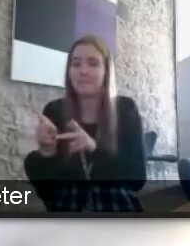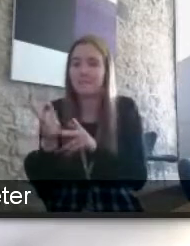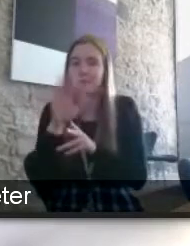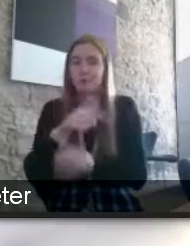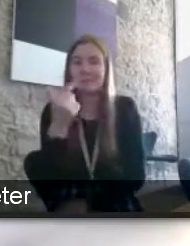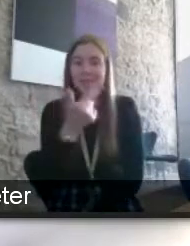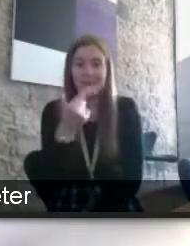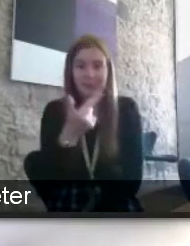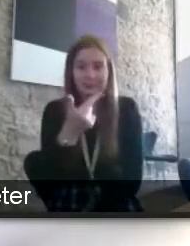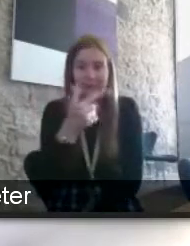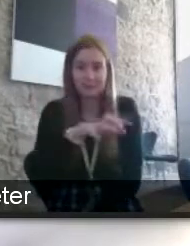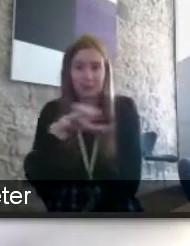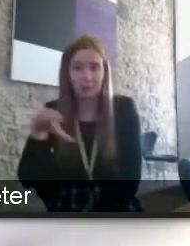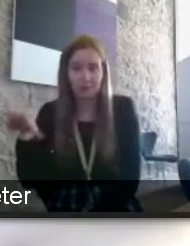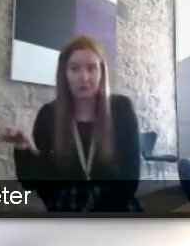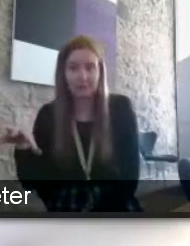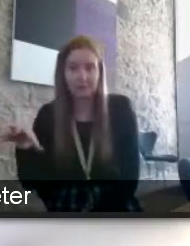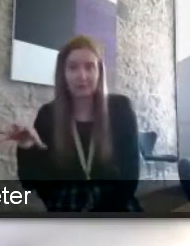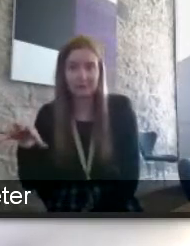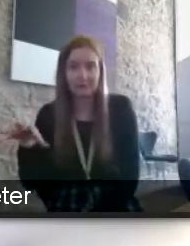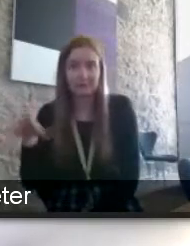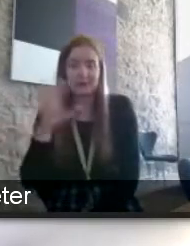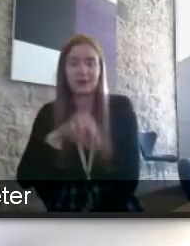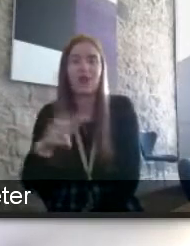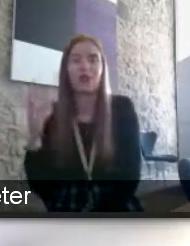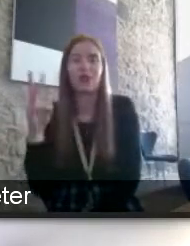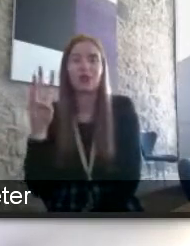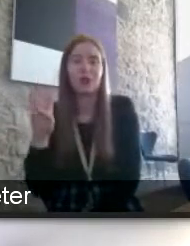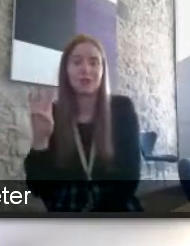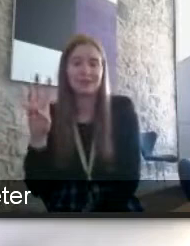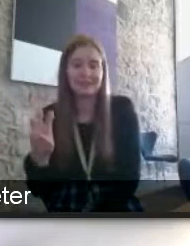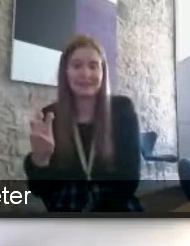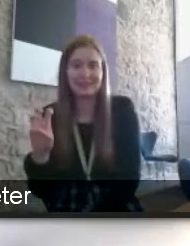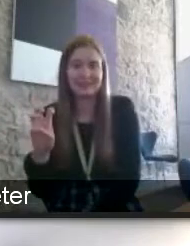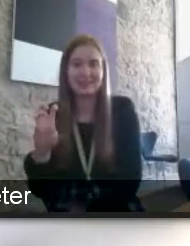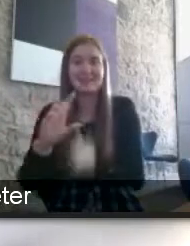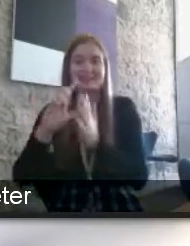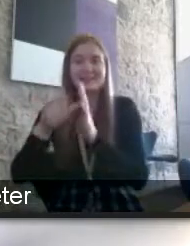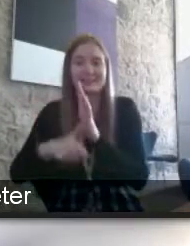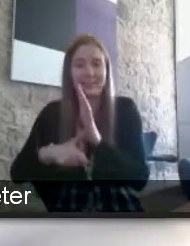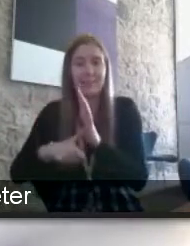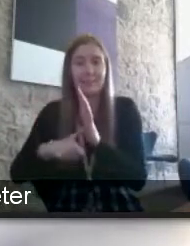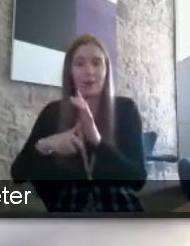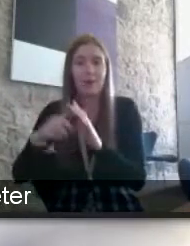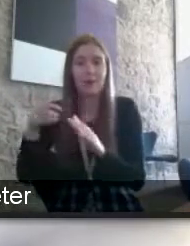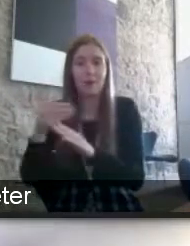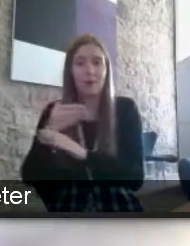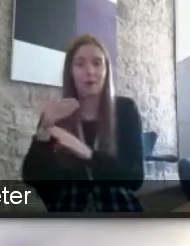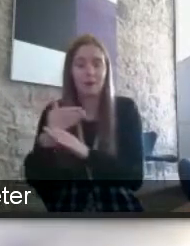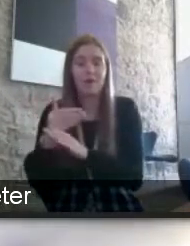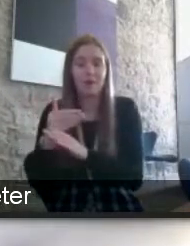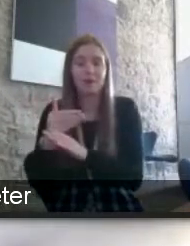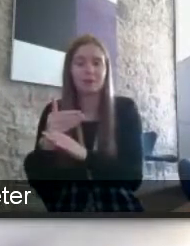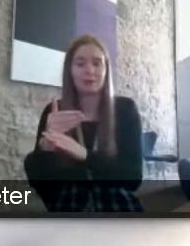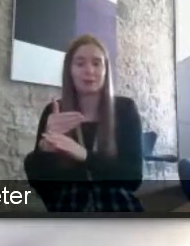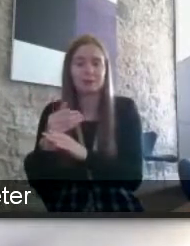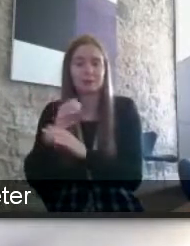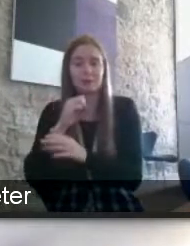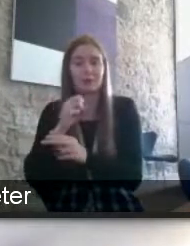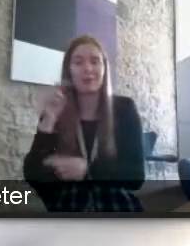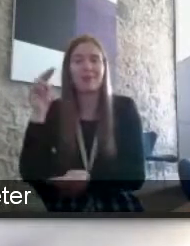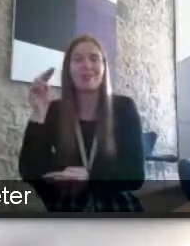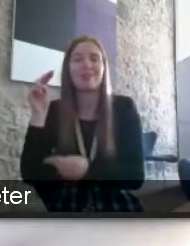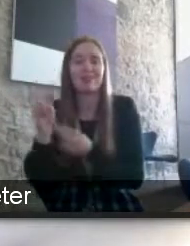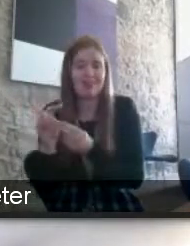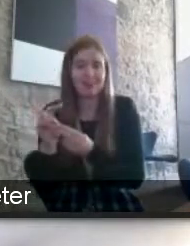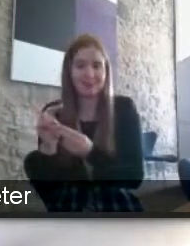departments in 13 of them disabled workers right were less likely to